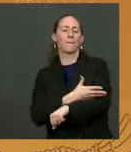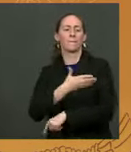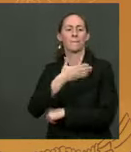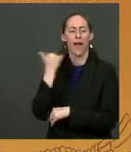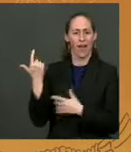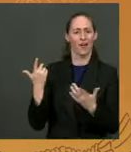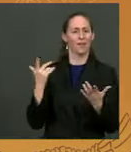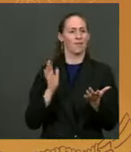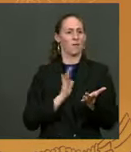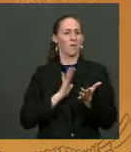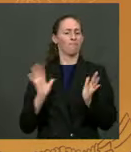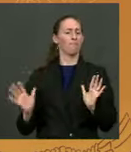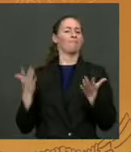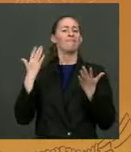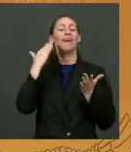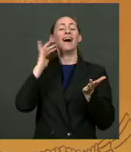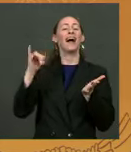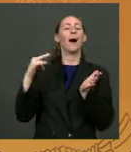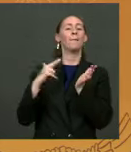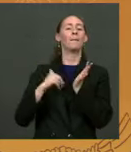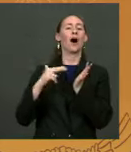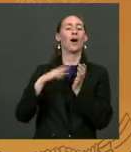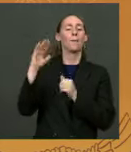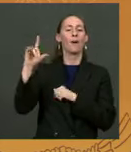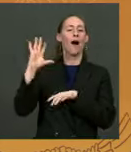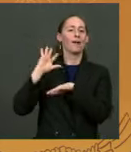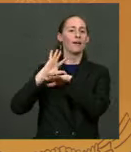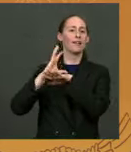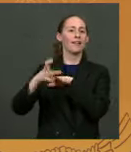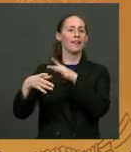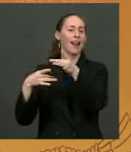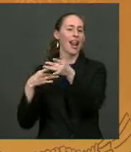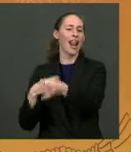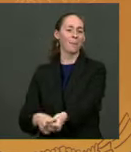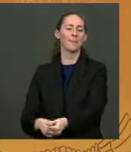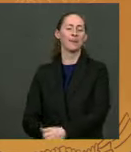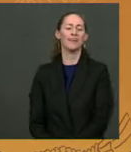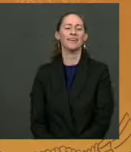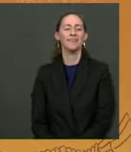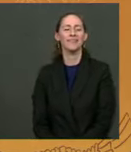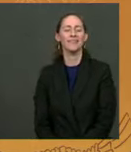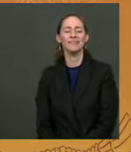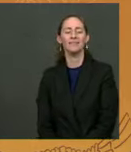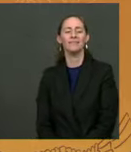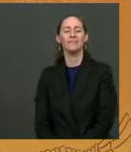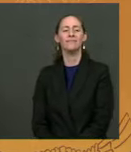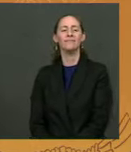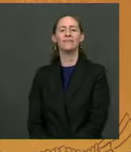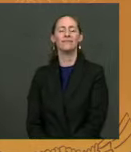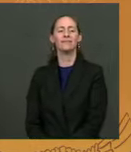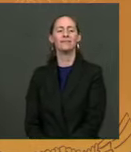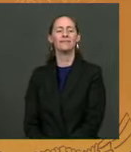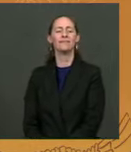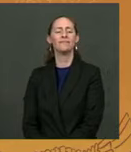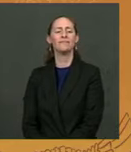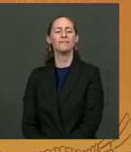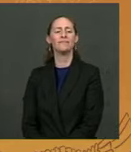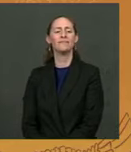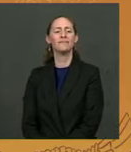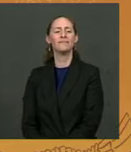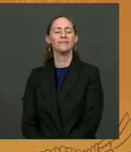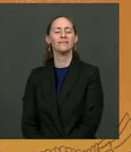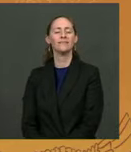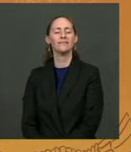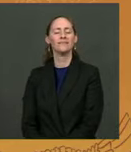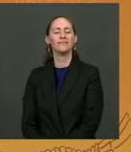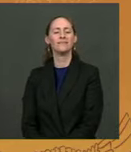pardon this year's turkey, the National Thanksgiving turkey. And the first one — the one that's going to be